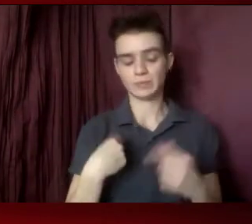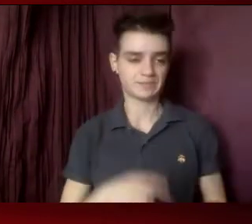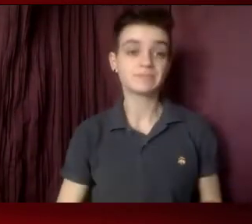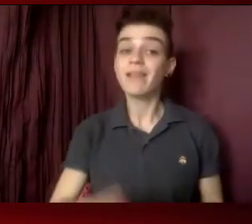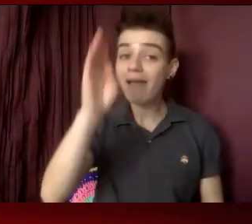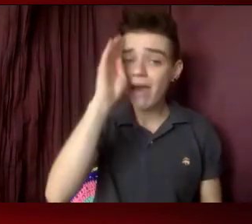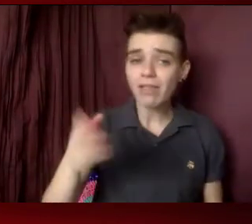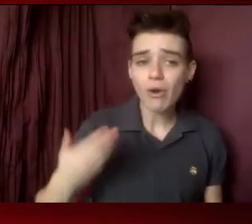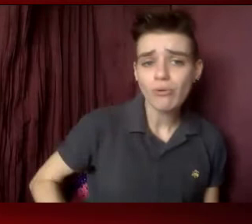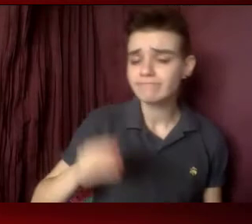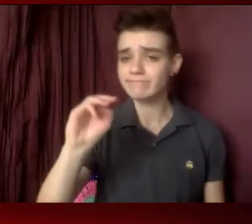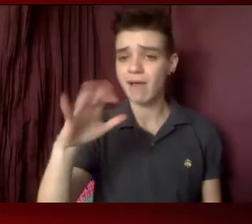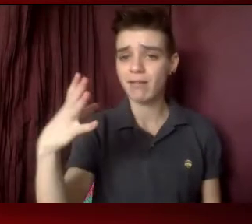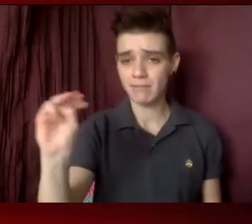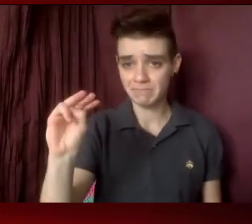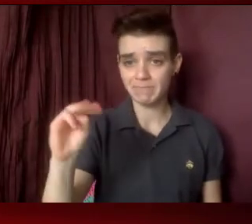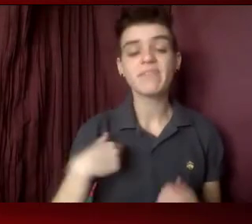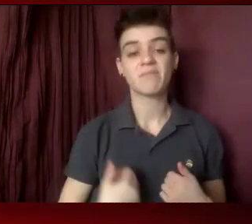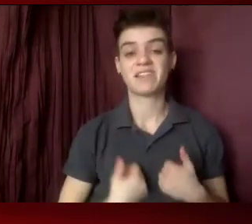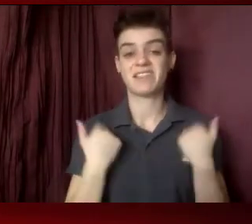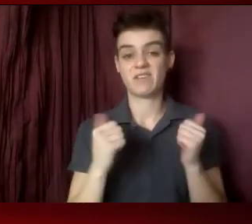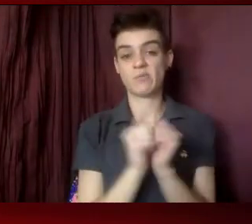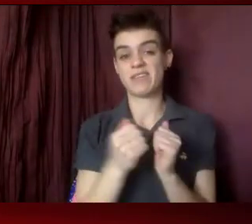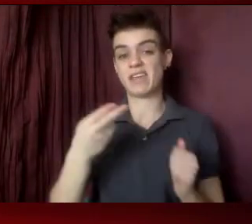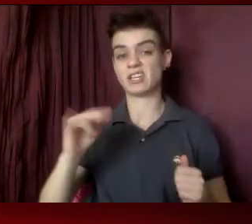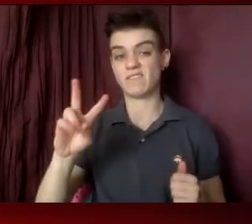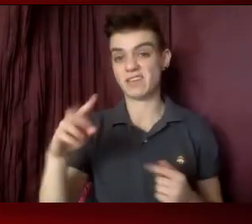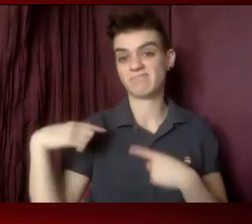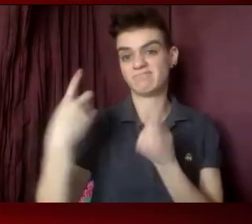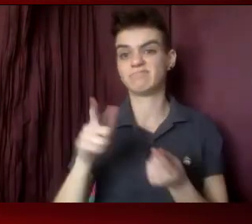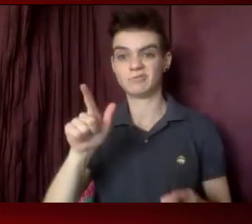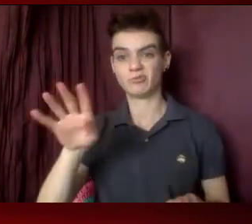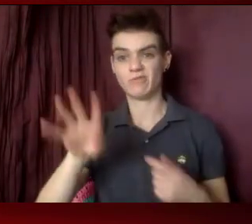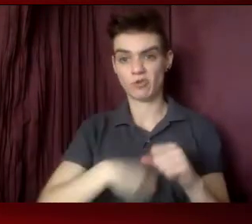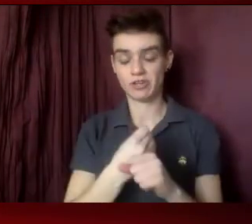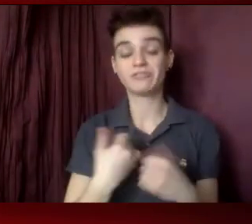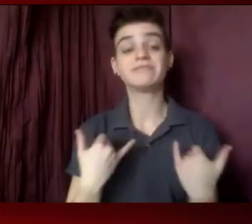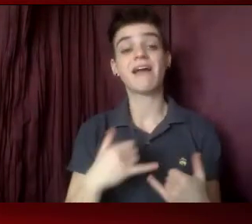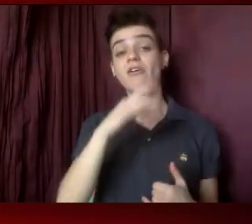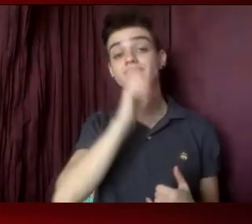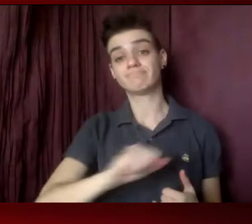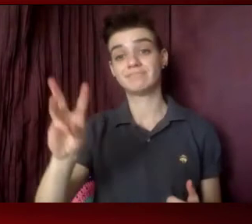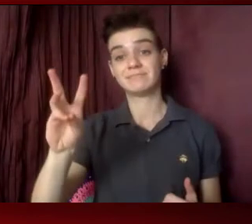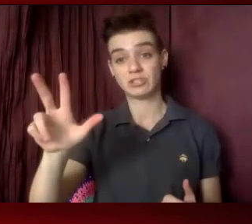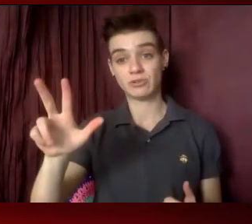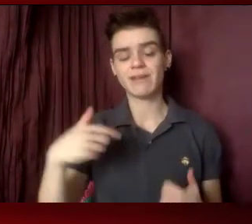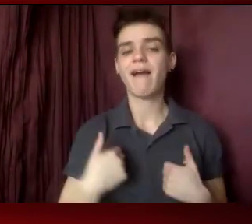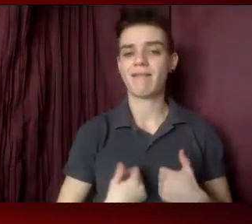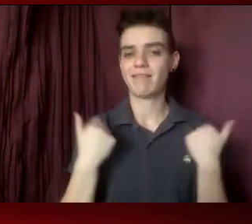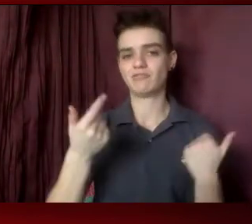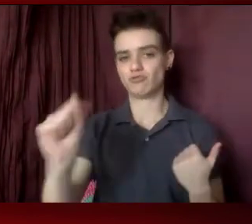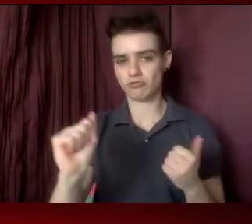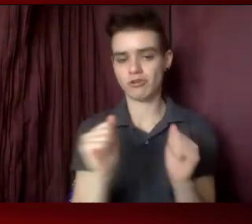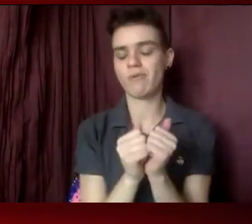My name is Malcolm Reed. I have been living with HIV for 24 years. I'm 63 years old and I live in Decatur with my husband of